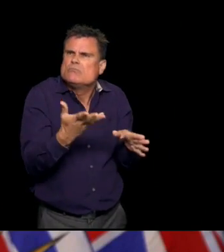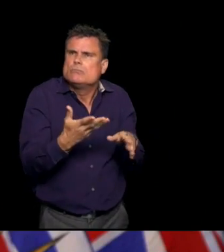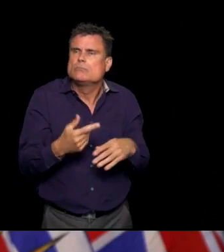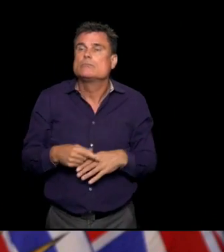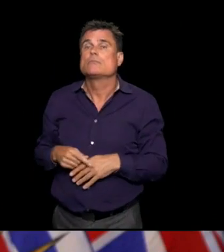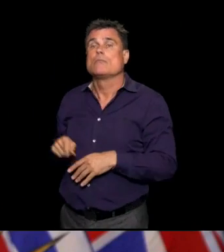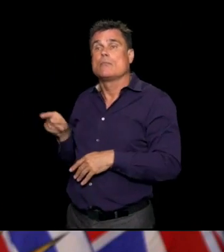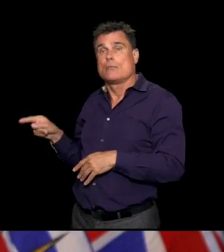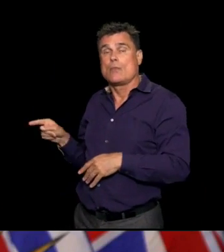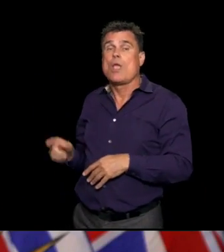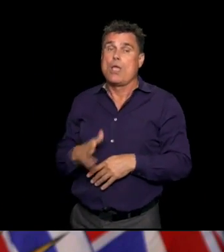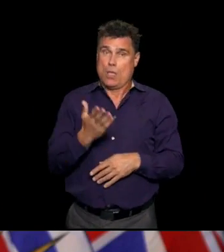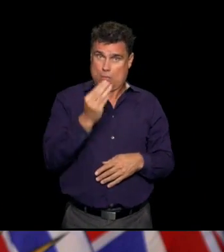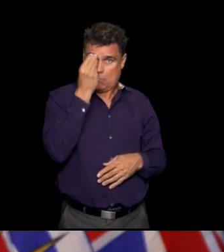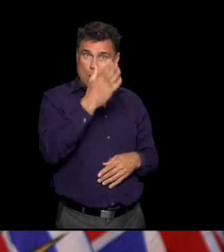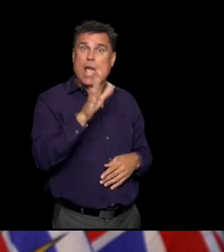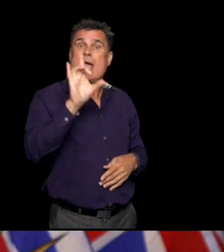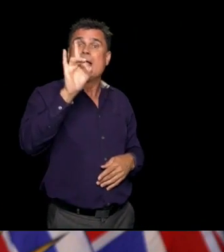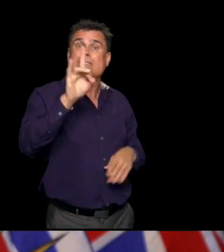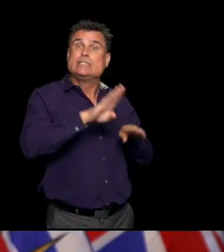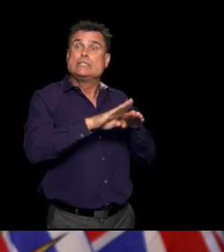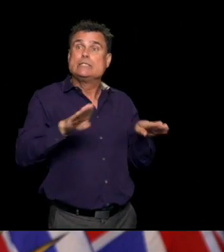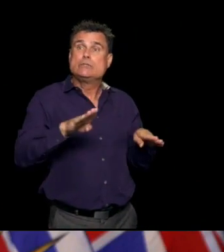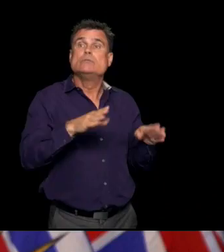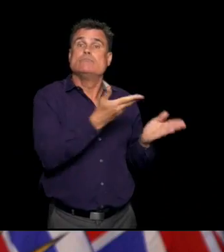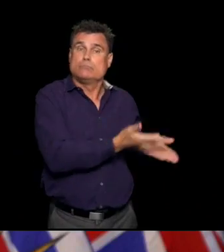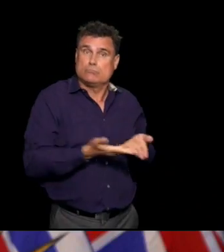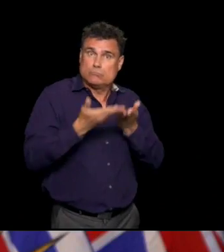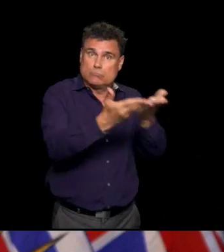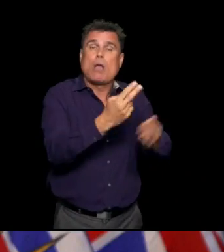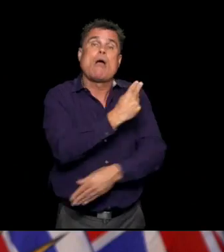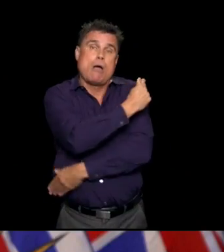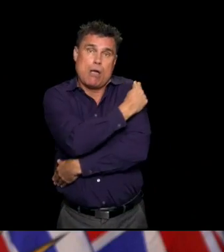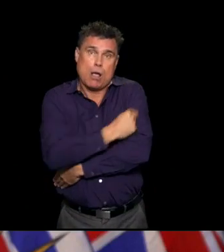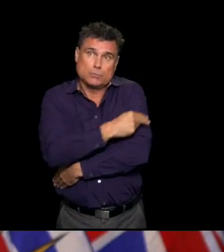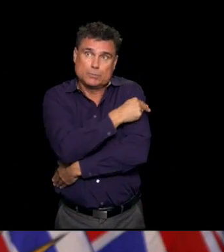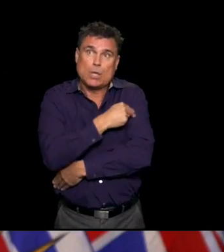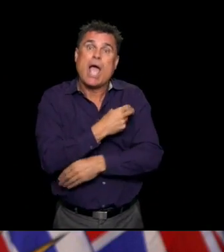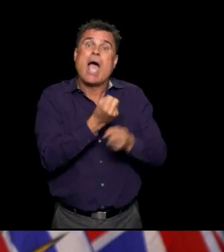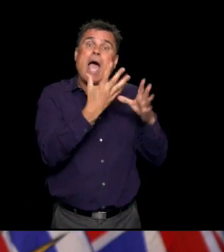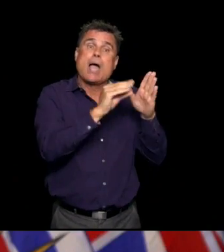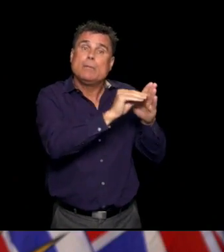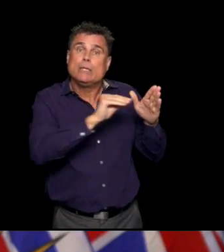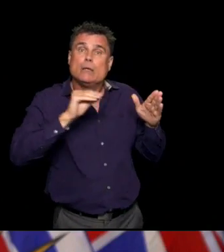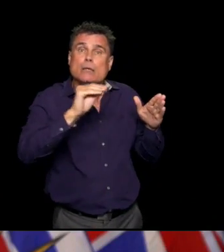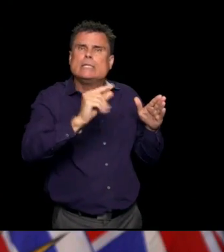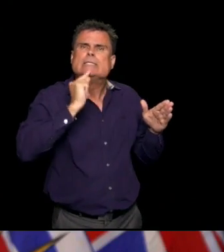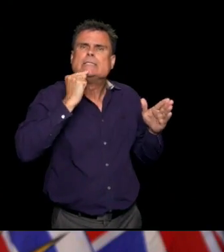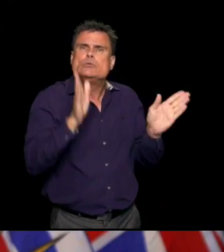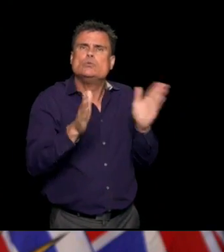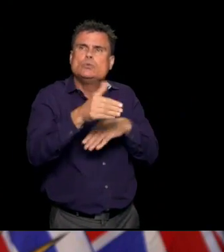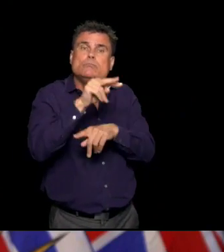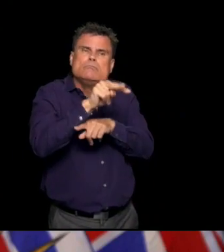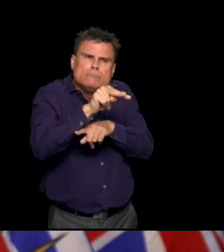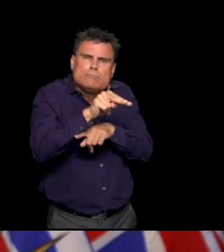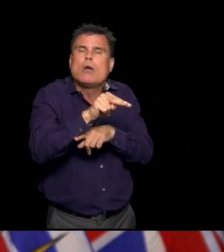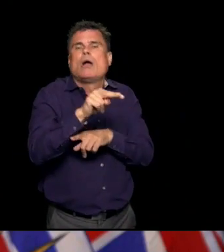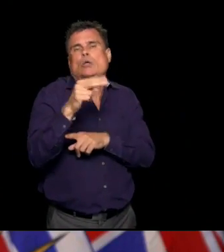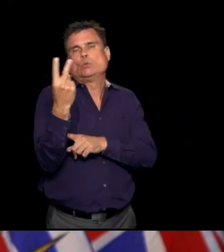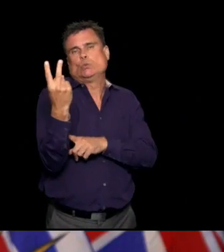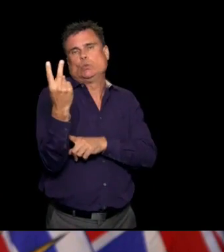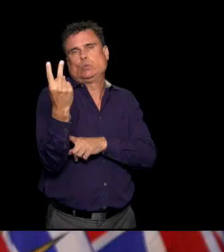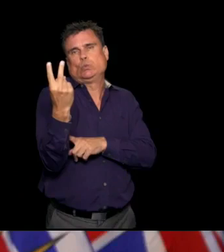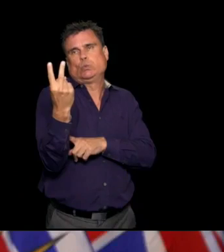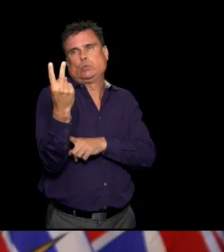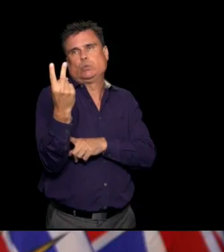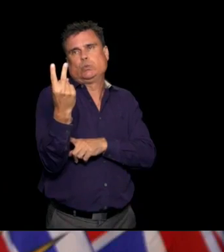So all of the eight cases were all hospitalized. Two were admitted to intensive care. They have all fully